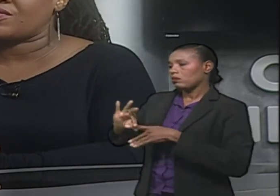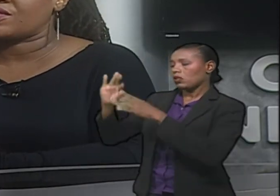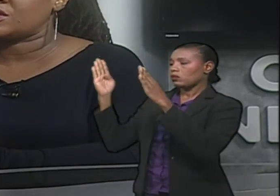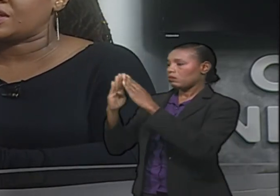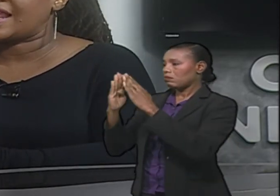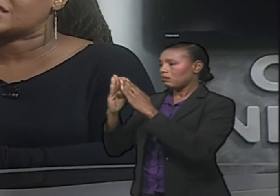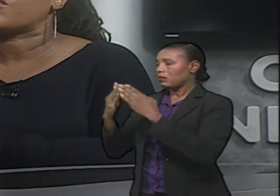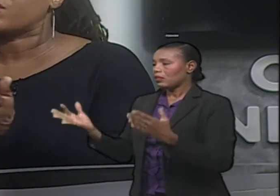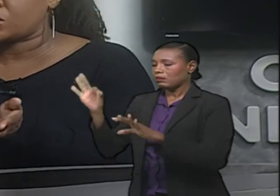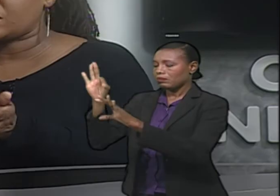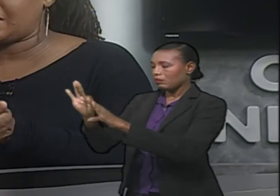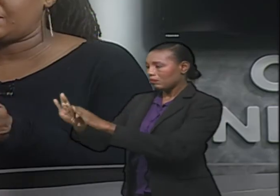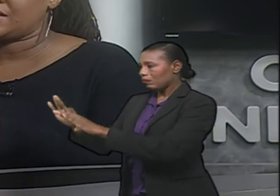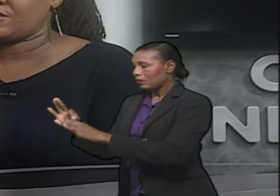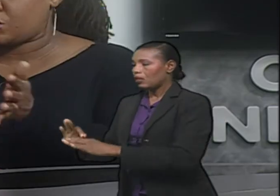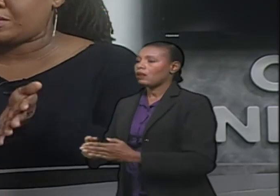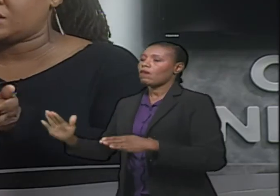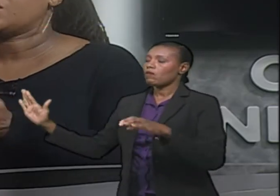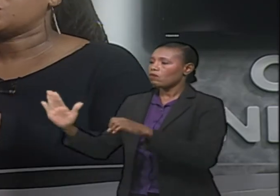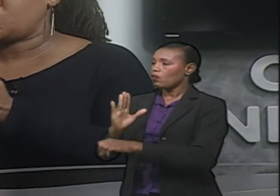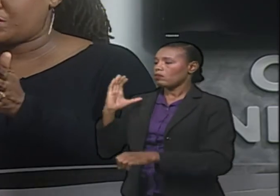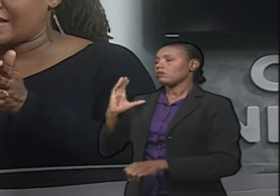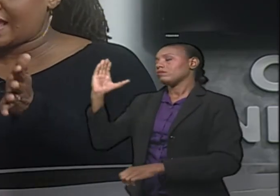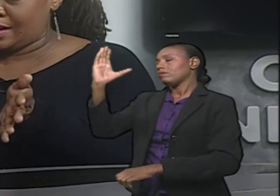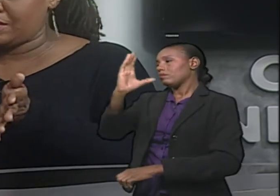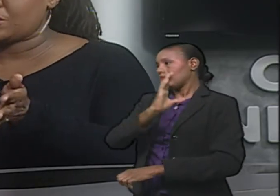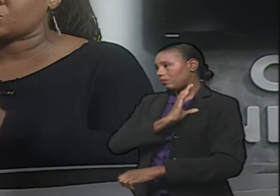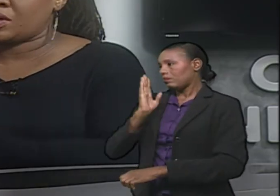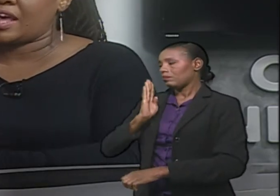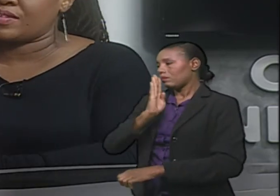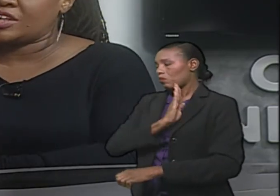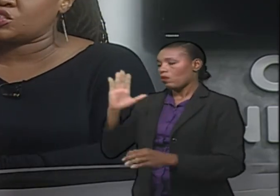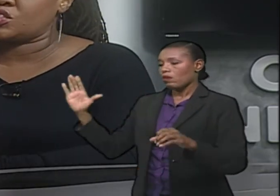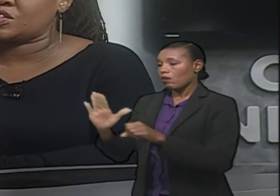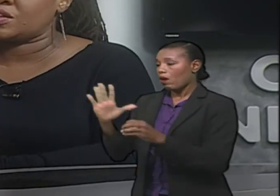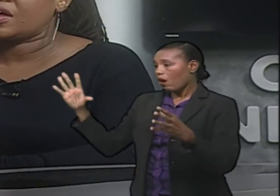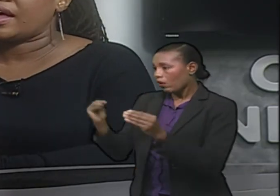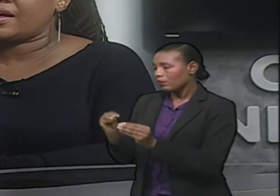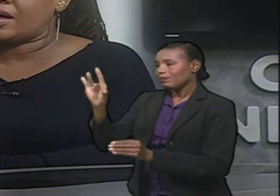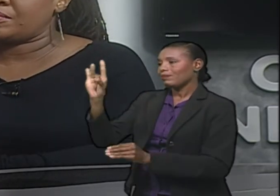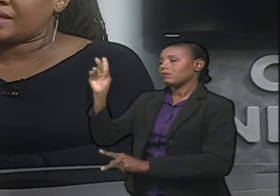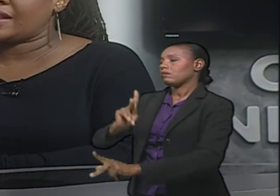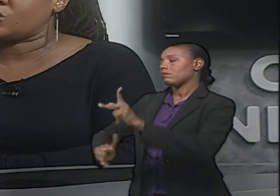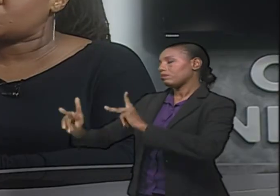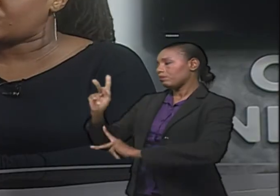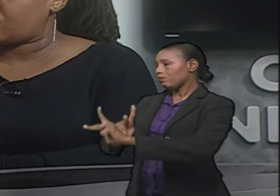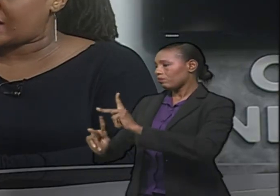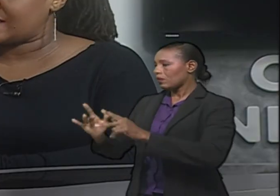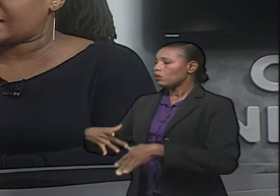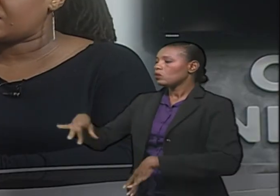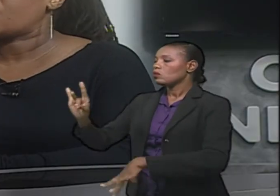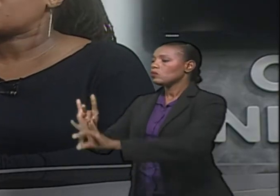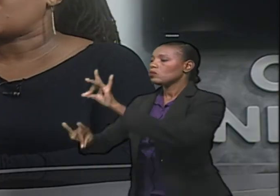to have to elect a full committee because the full committee should be eight people. So we're going to have elections to get, choose a